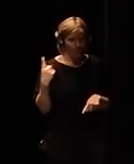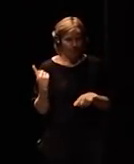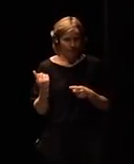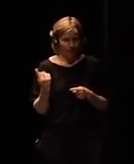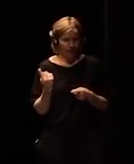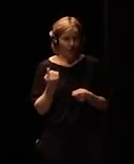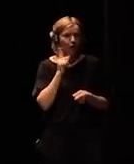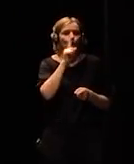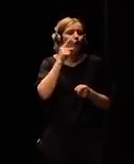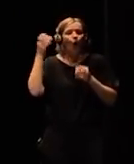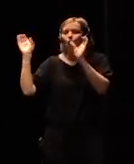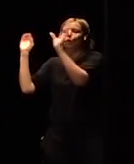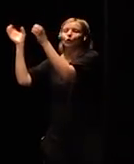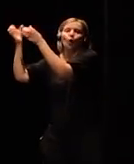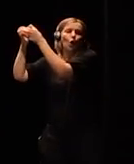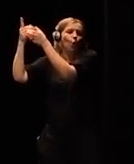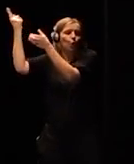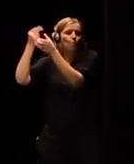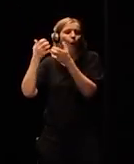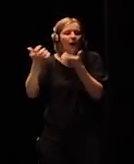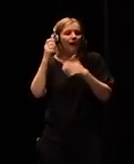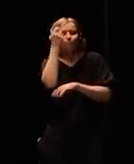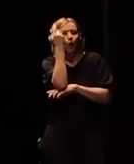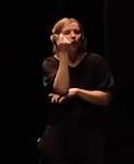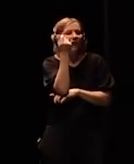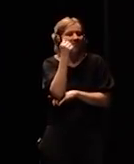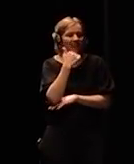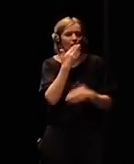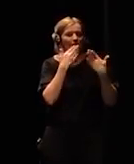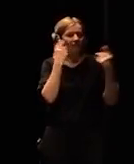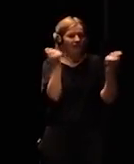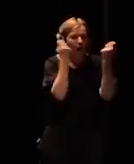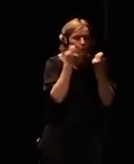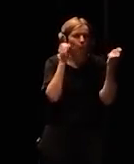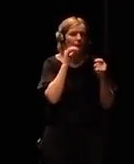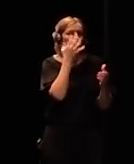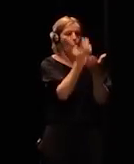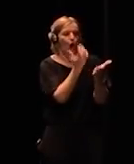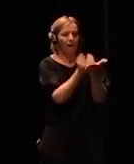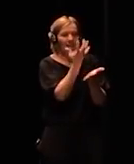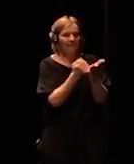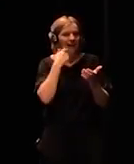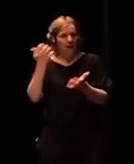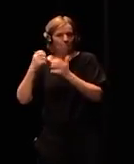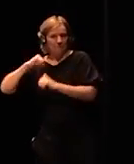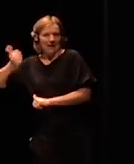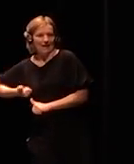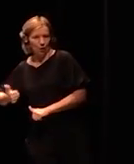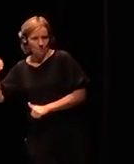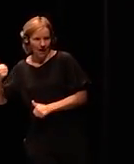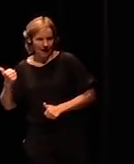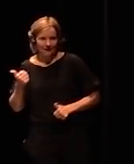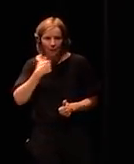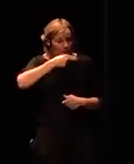advertising. The future is a bit more than that. We should be debating in the future. Look at the discussion about digital